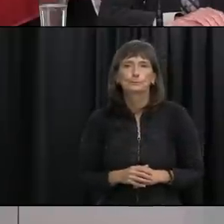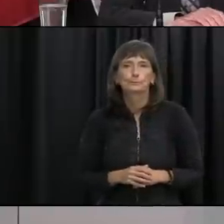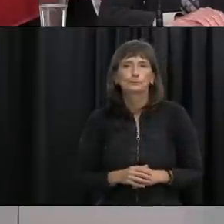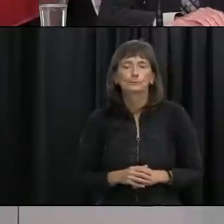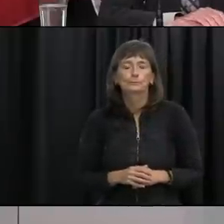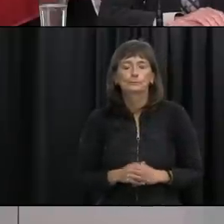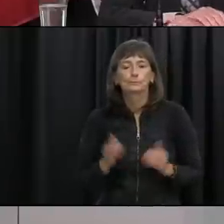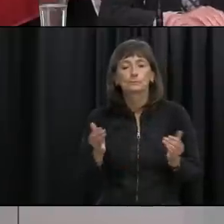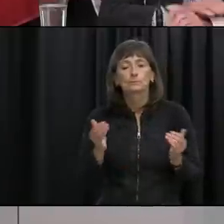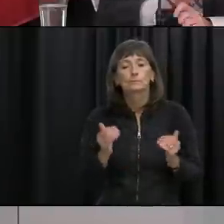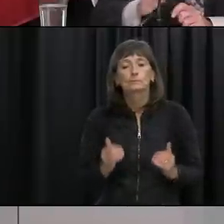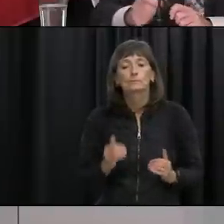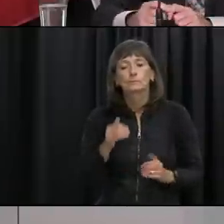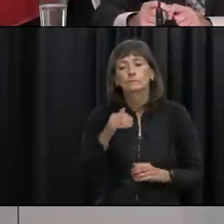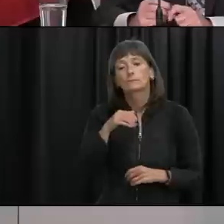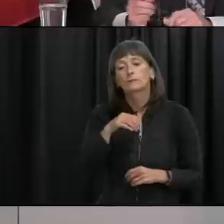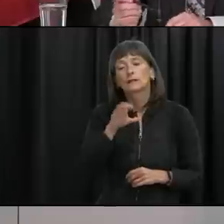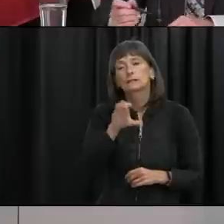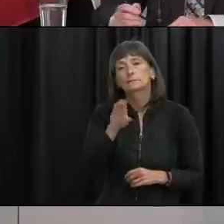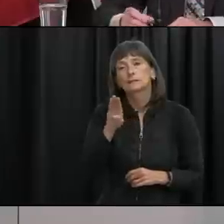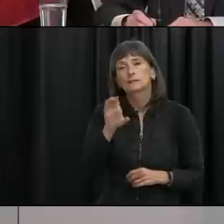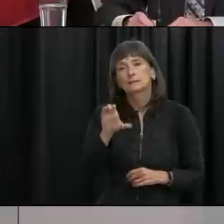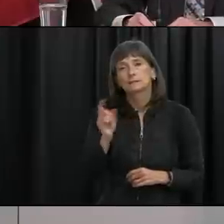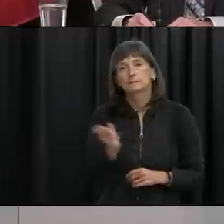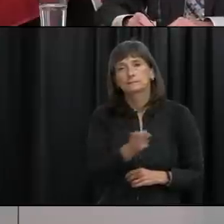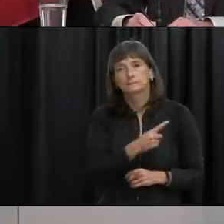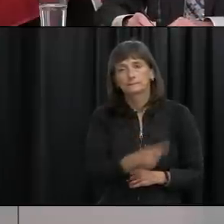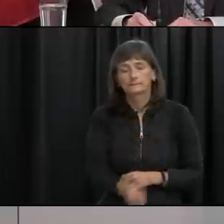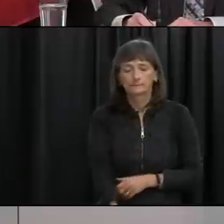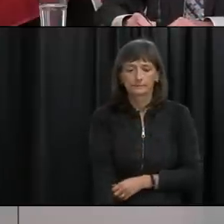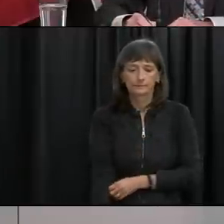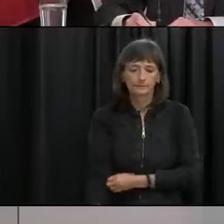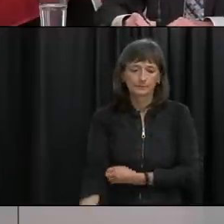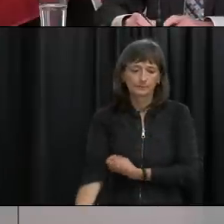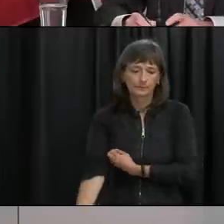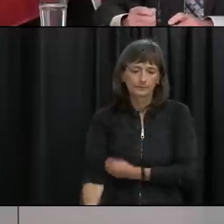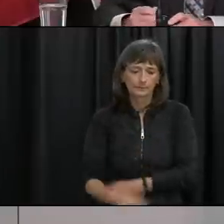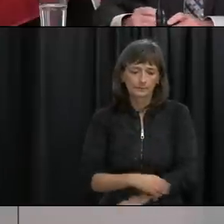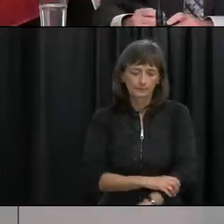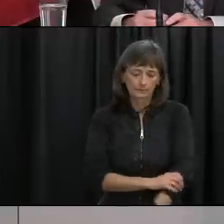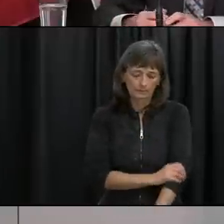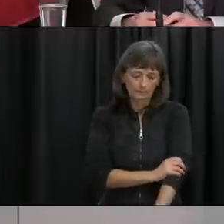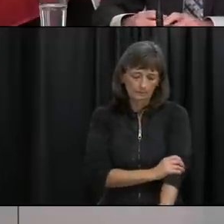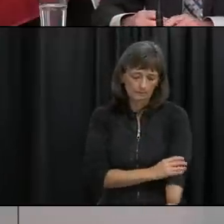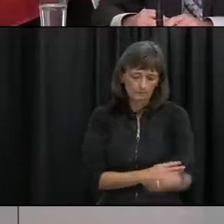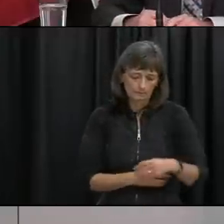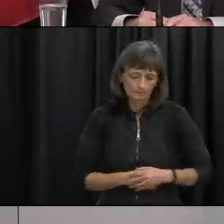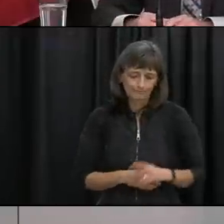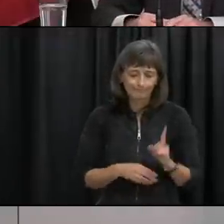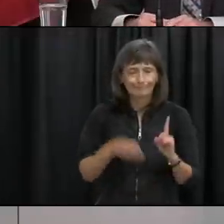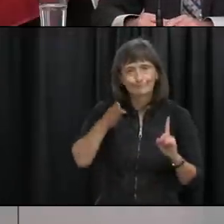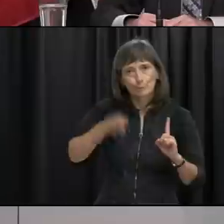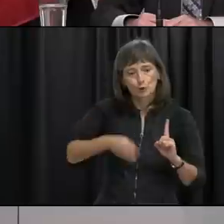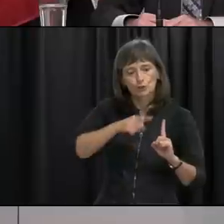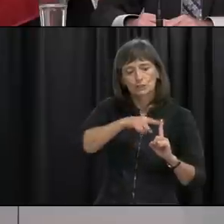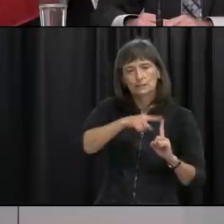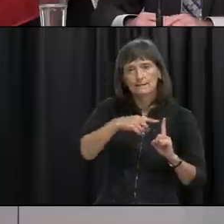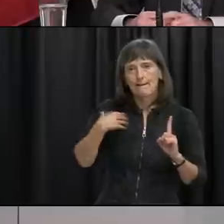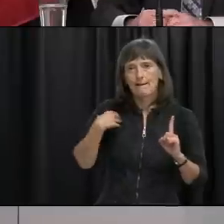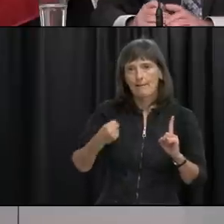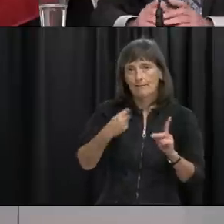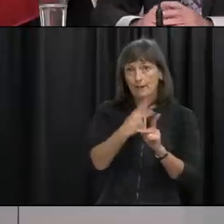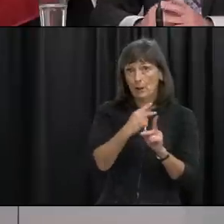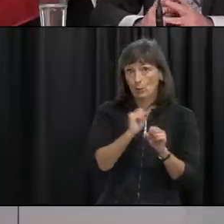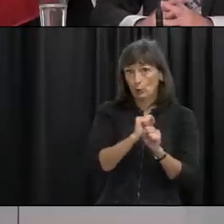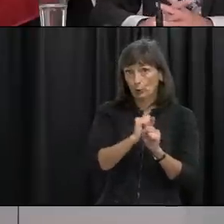our next questions are from peter cowan of cbc news please go ahead this person was a healthcare worker we didn't